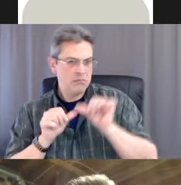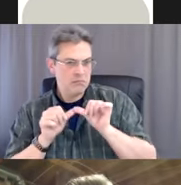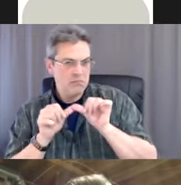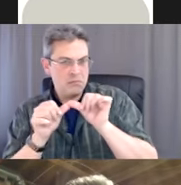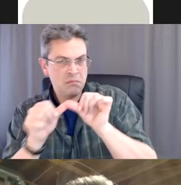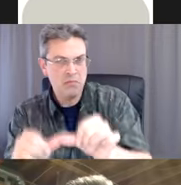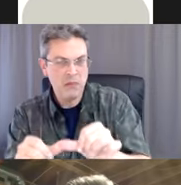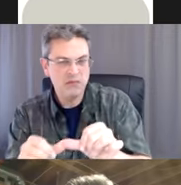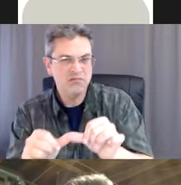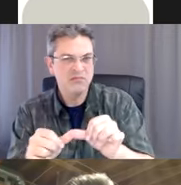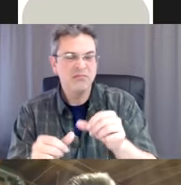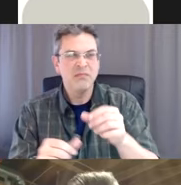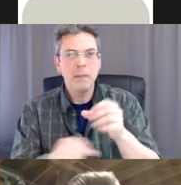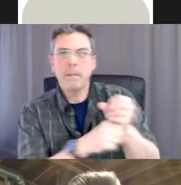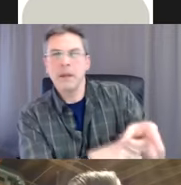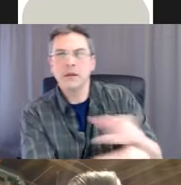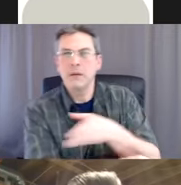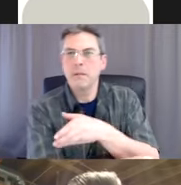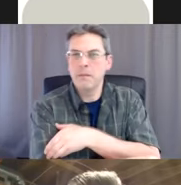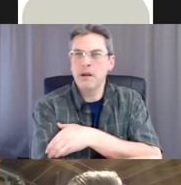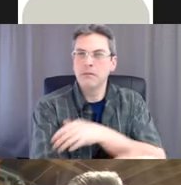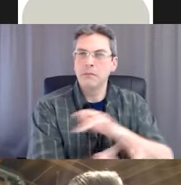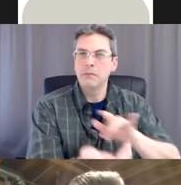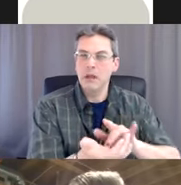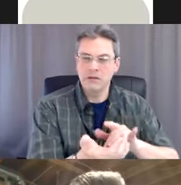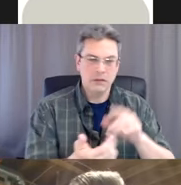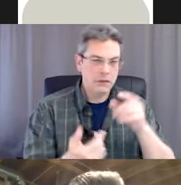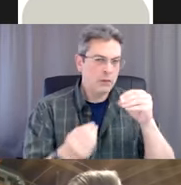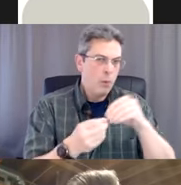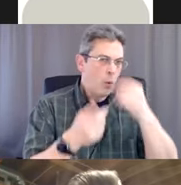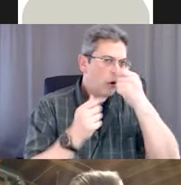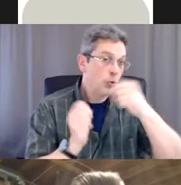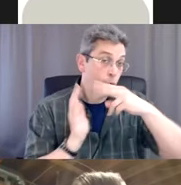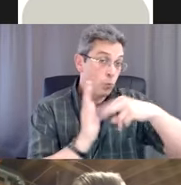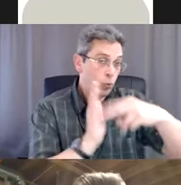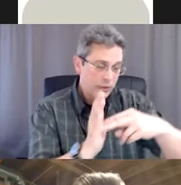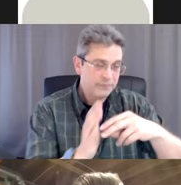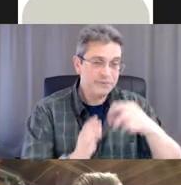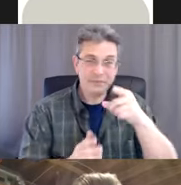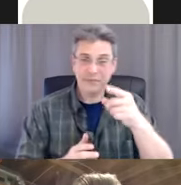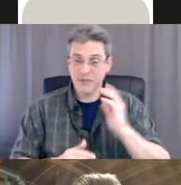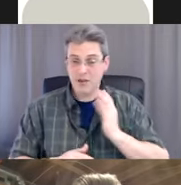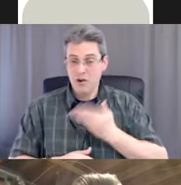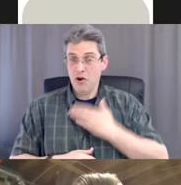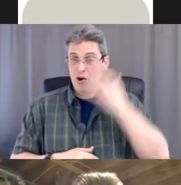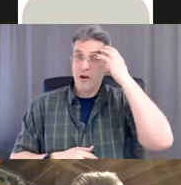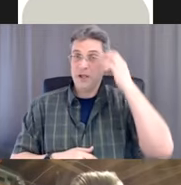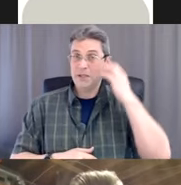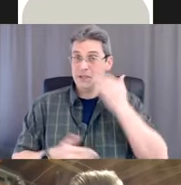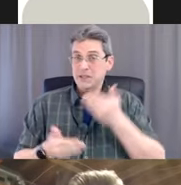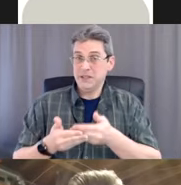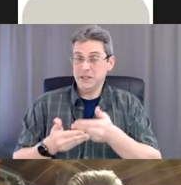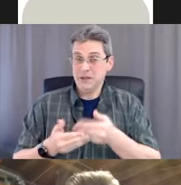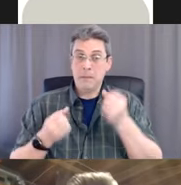There are lots of things to worry about. interestingly, recently working at our local hospital, everybody was so afraid of antibiotic